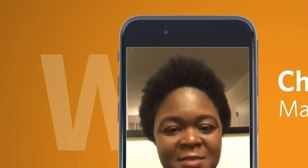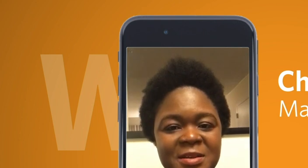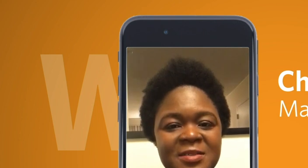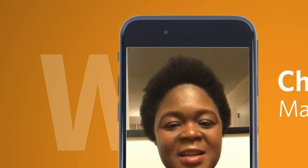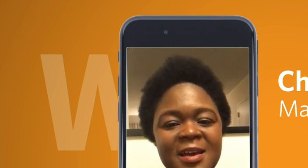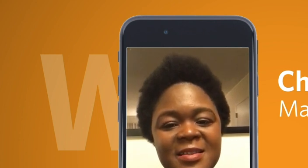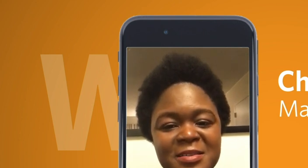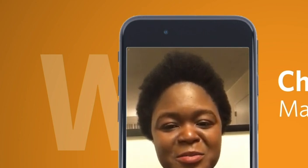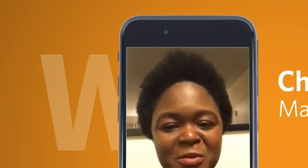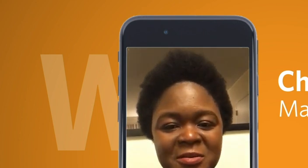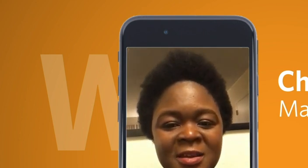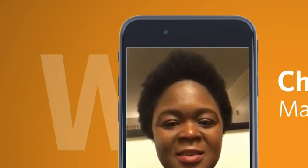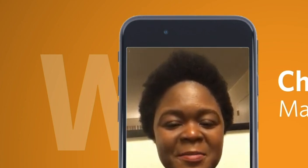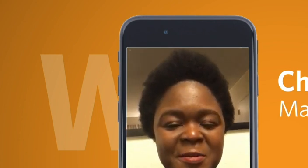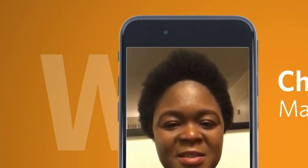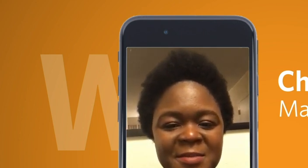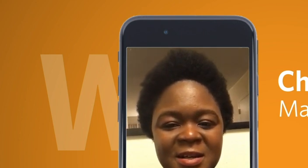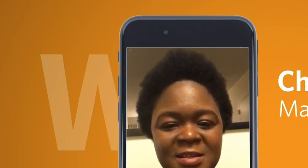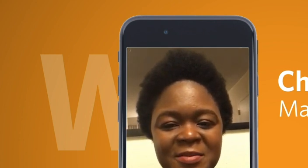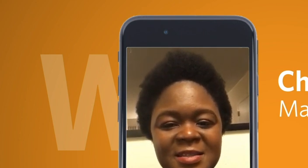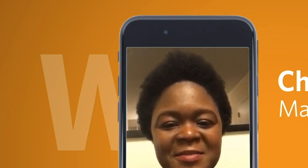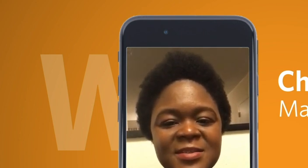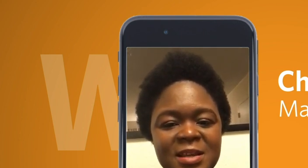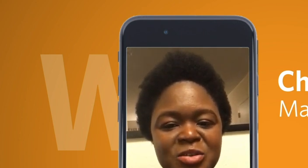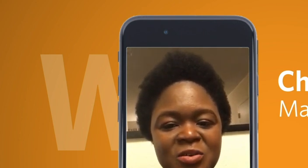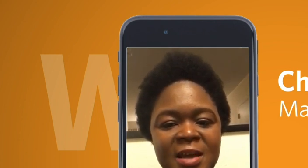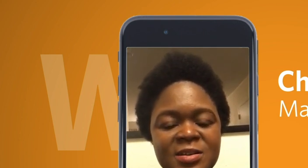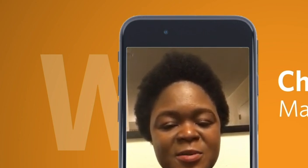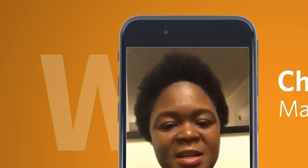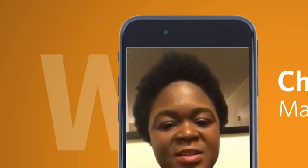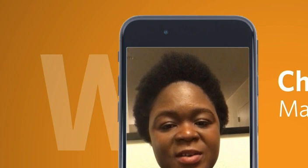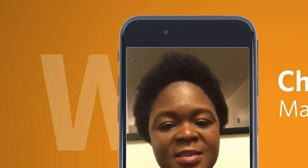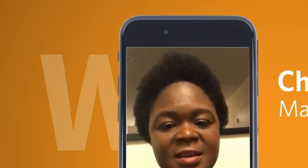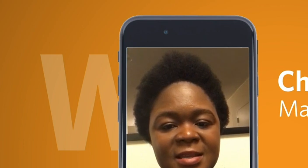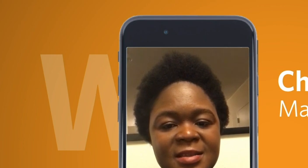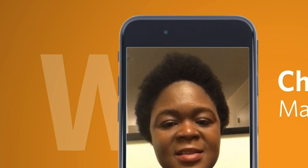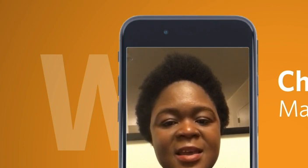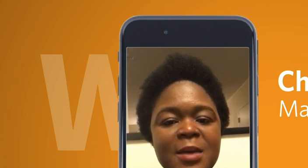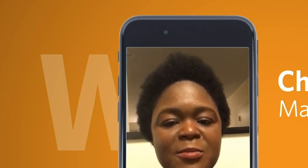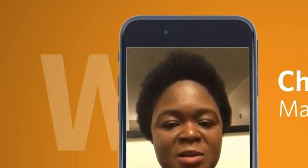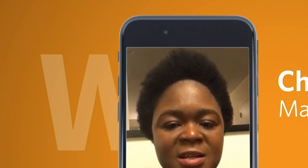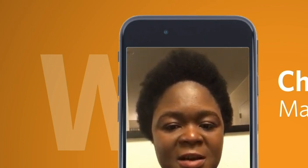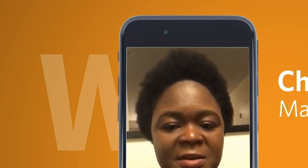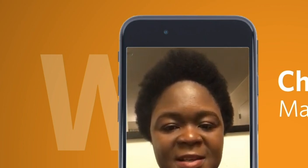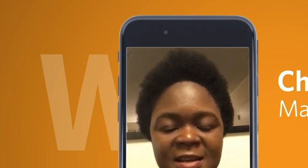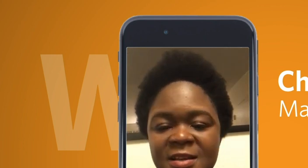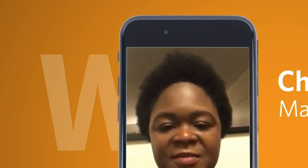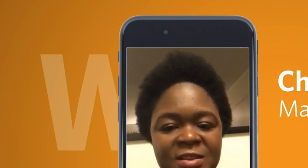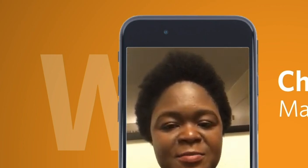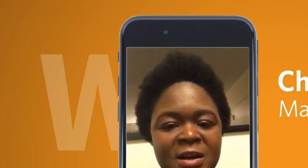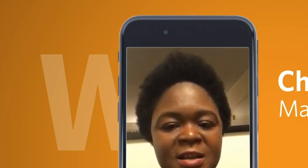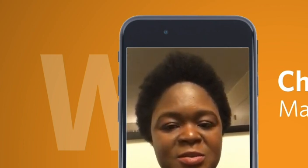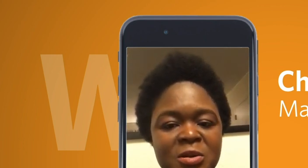person with a disability, would like others to know that people with disabilities have the same sexual and reproductive health needs as their able-bodied counterparts